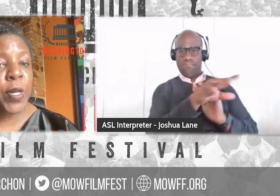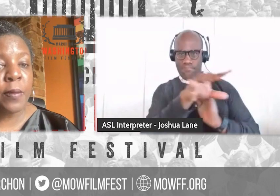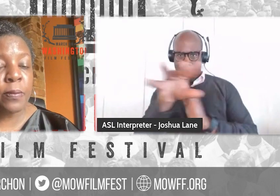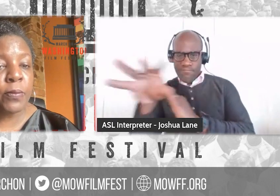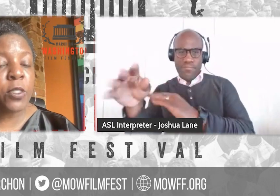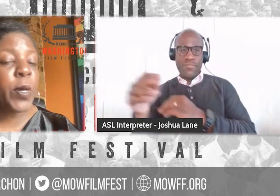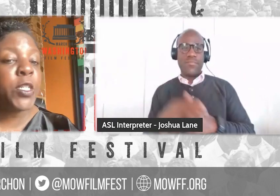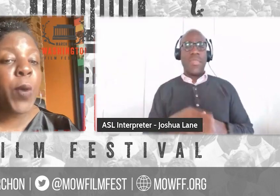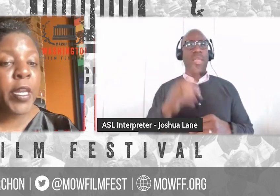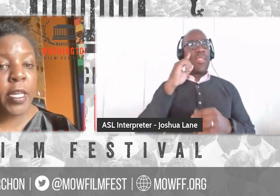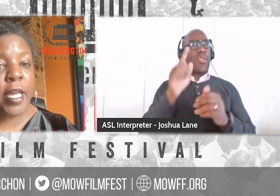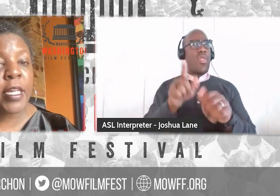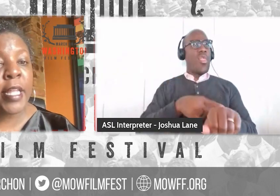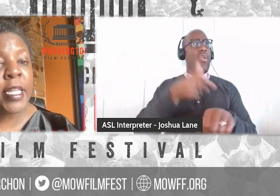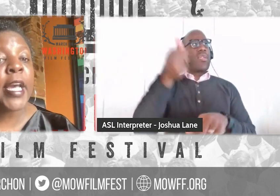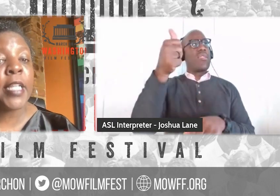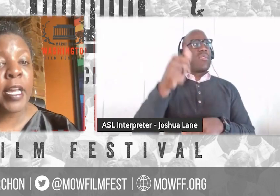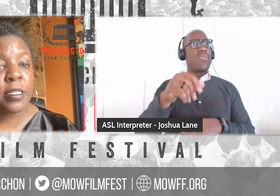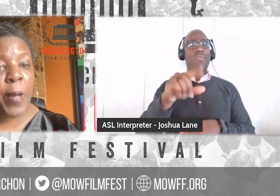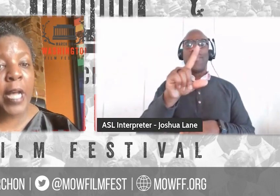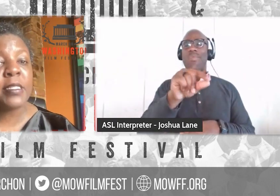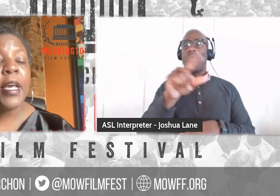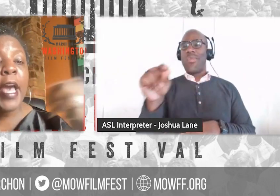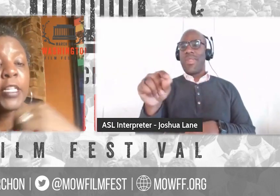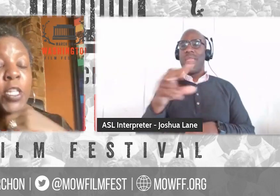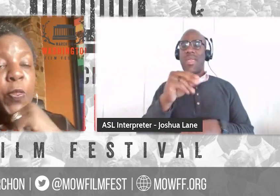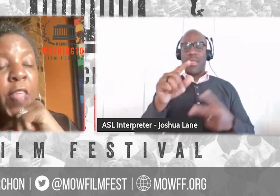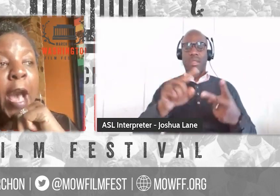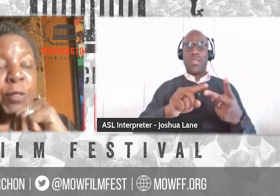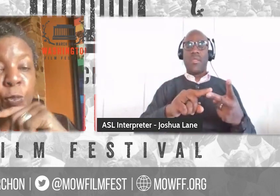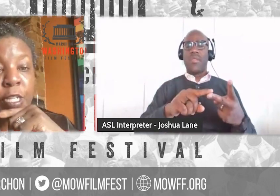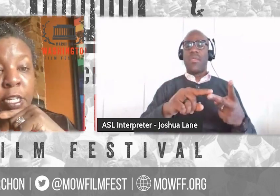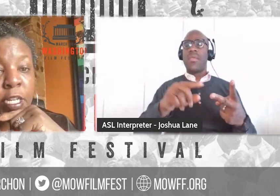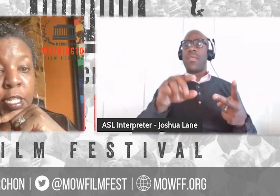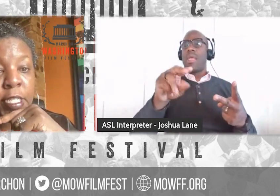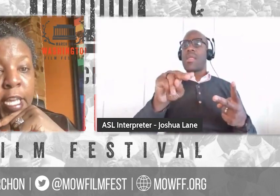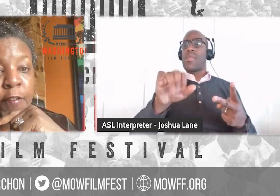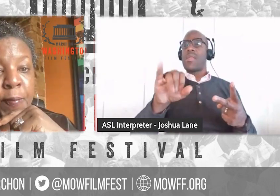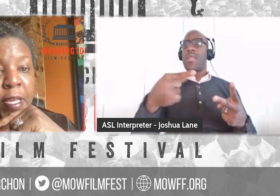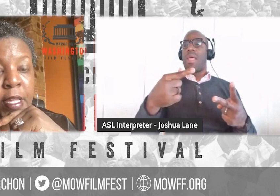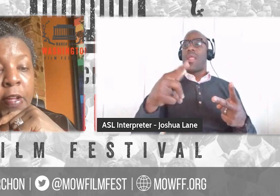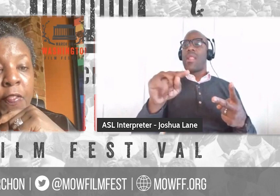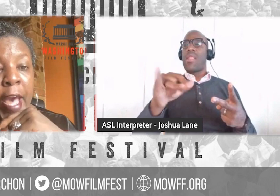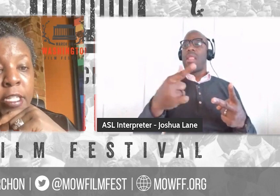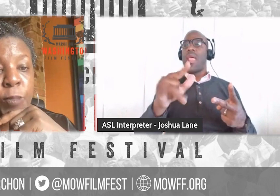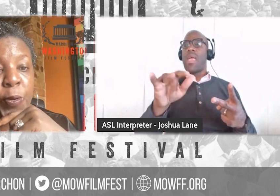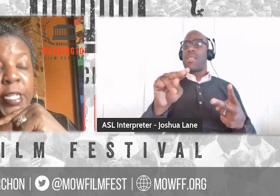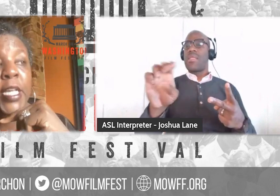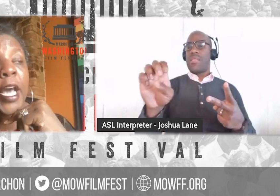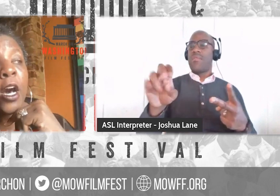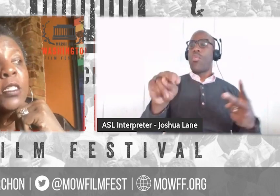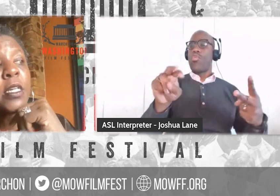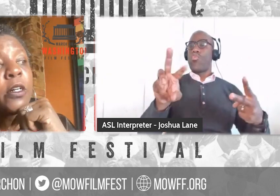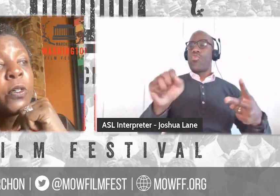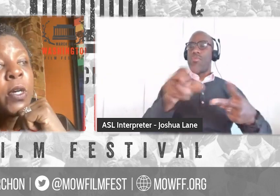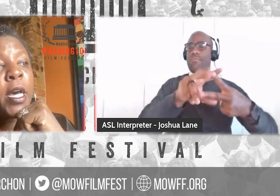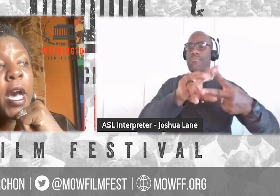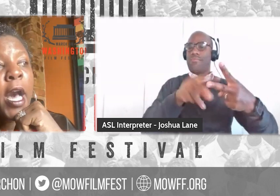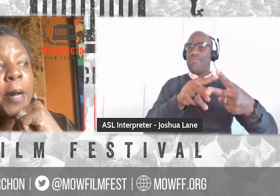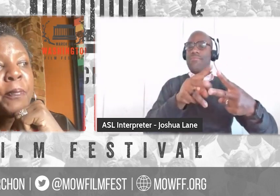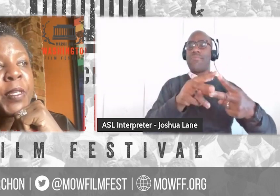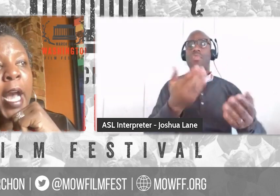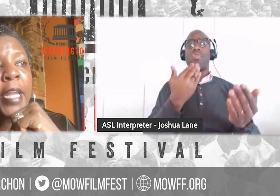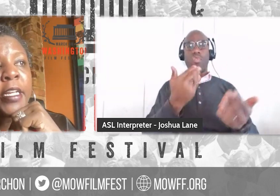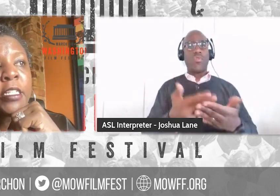like the 20, the 2020 and the, and the Nightline spots. And so that was really good because it gave me that experience. I also,